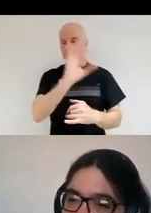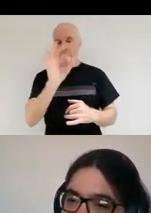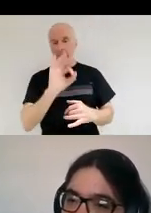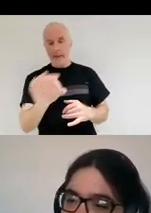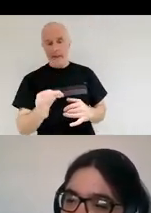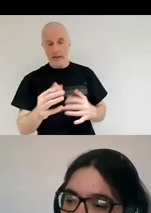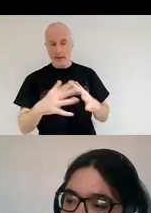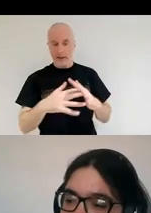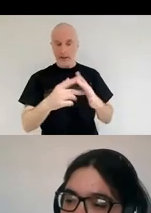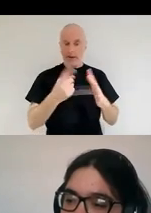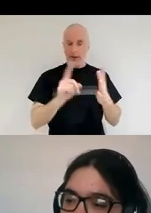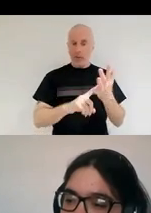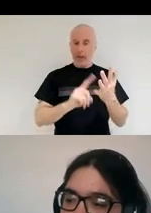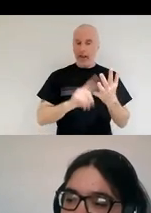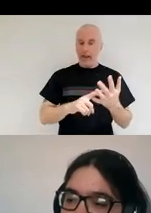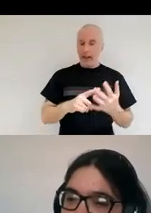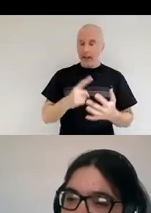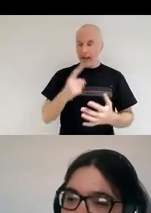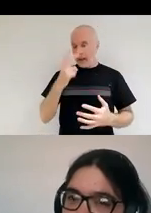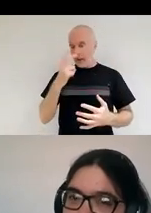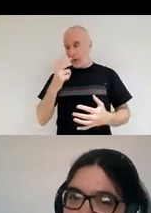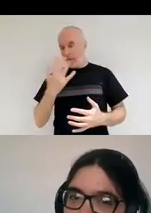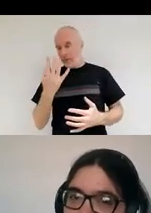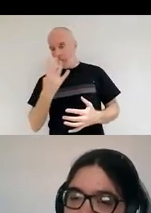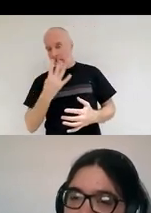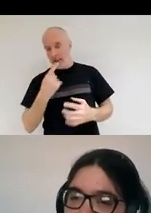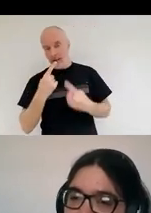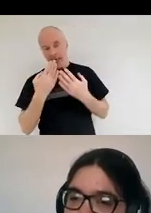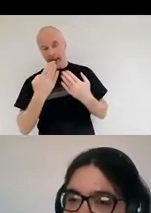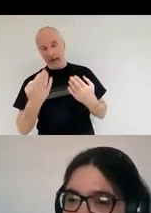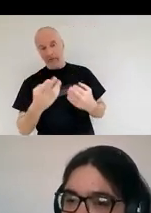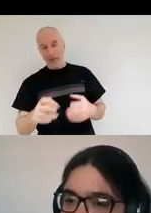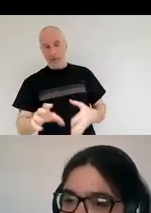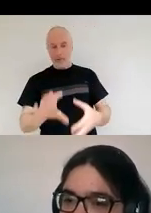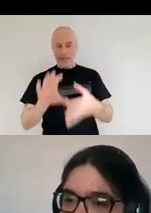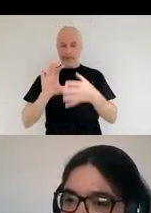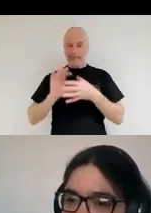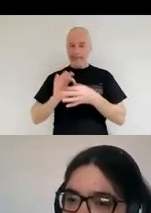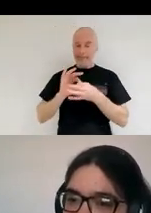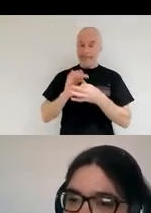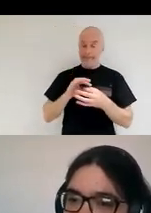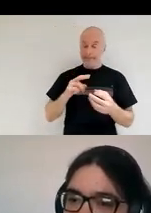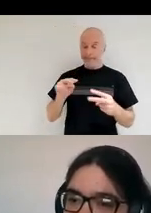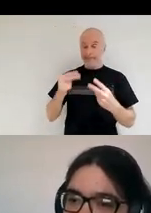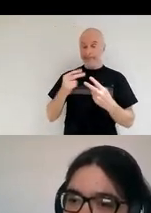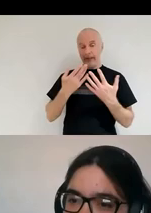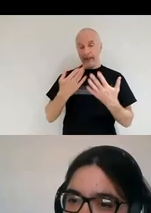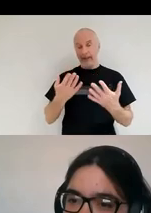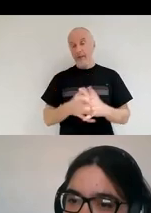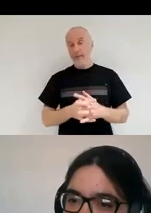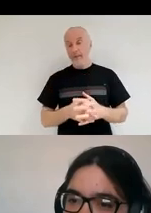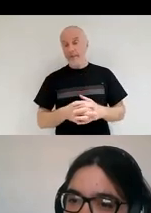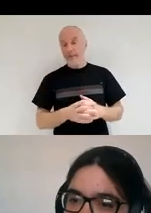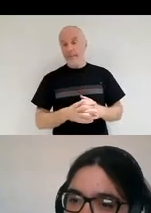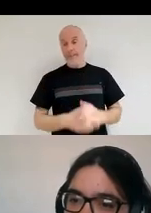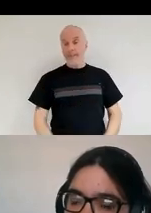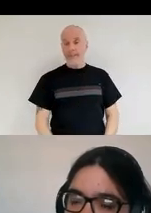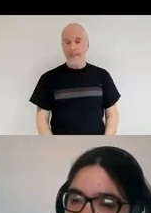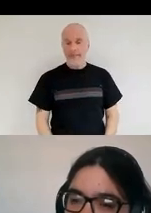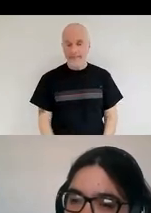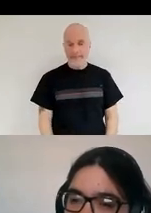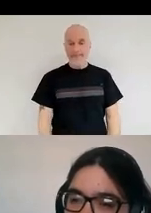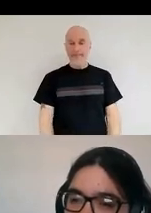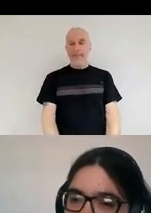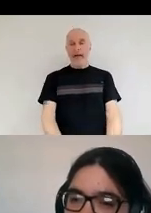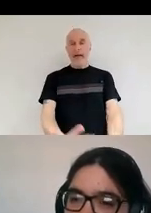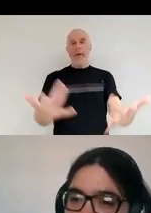Uh, so Will, who's 14. So thank you for tuning in, Will. Uh, that's great. Uh, he asks, uh, how much dust have we ever collected? I've got